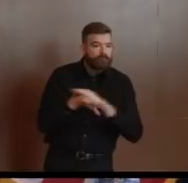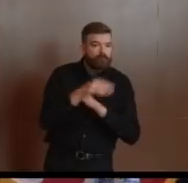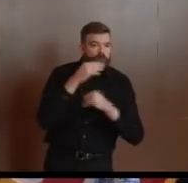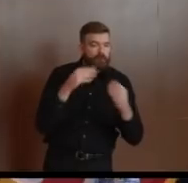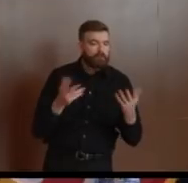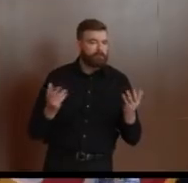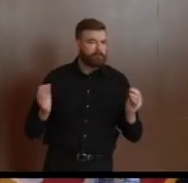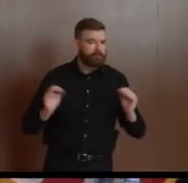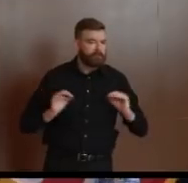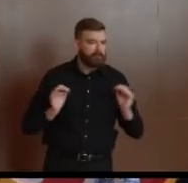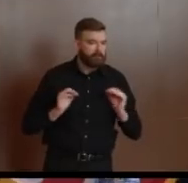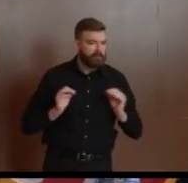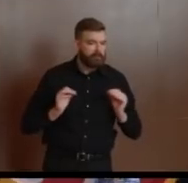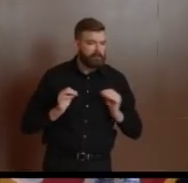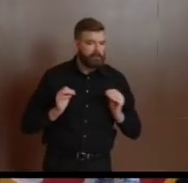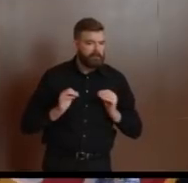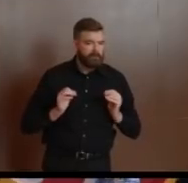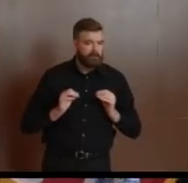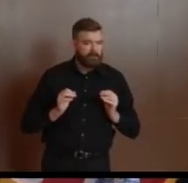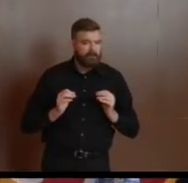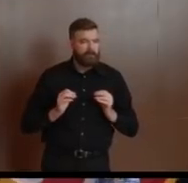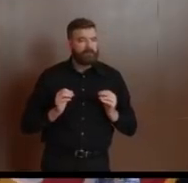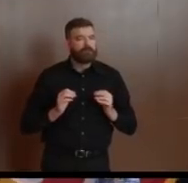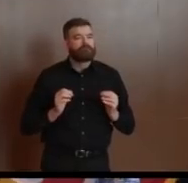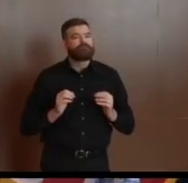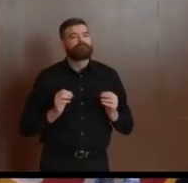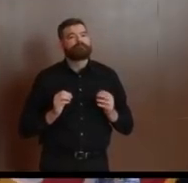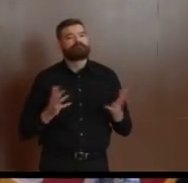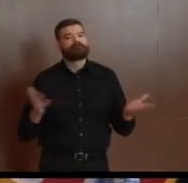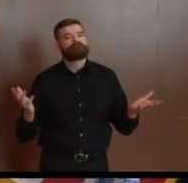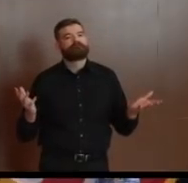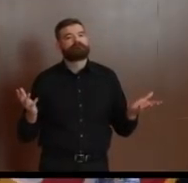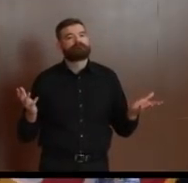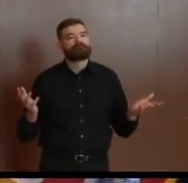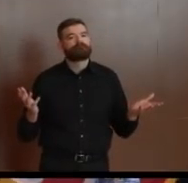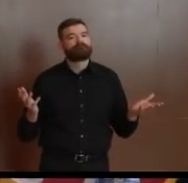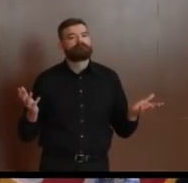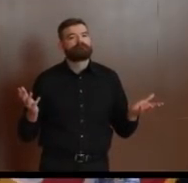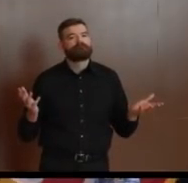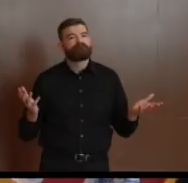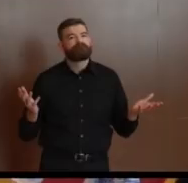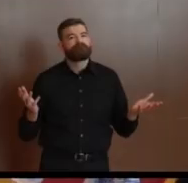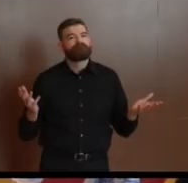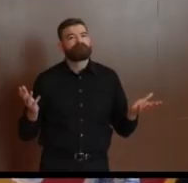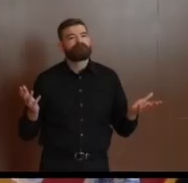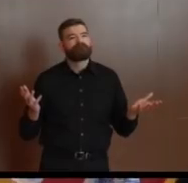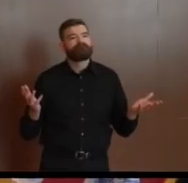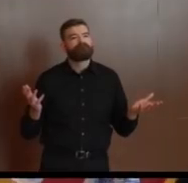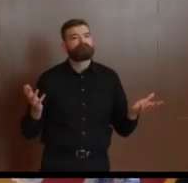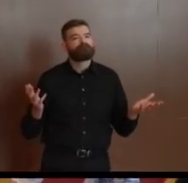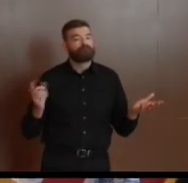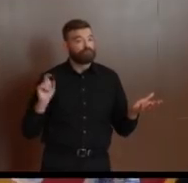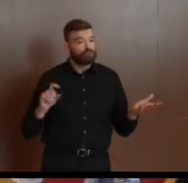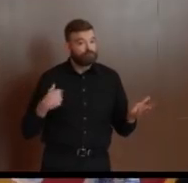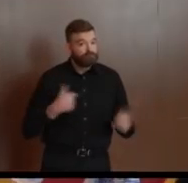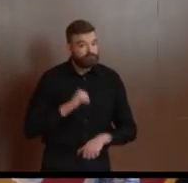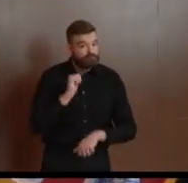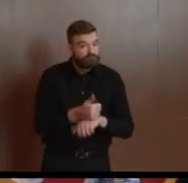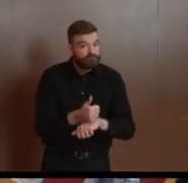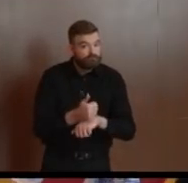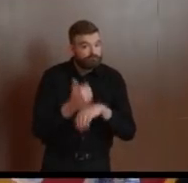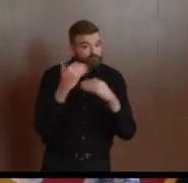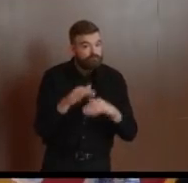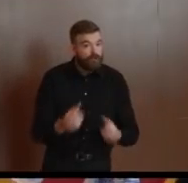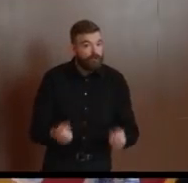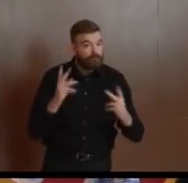whatever they think they might or could or should be doing. What should they be doing? What should we try to be doing? And is